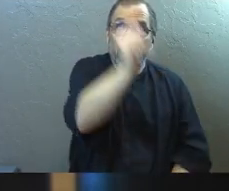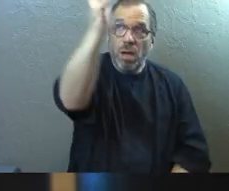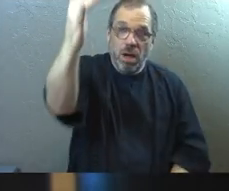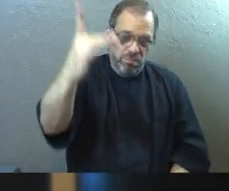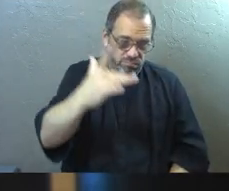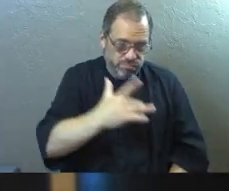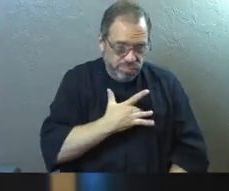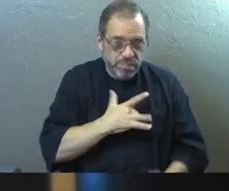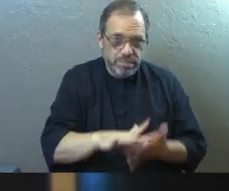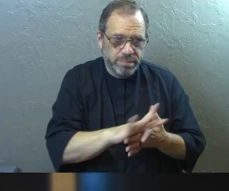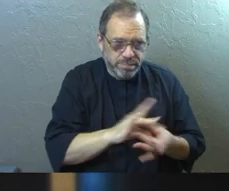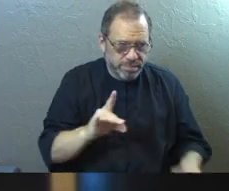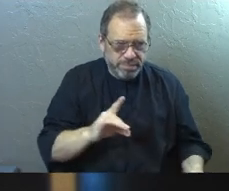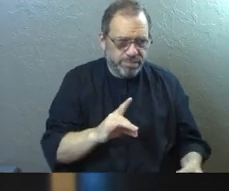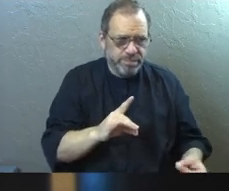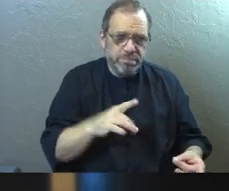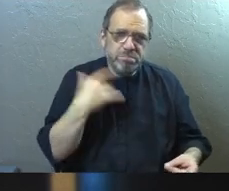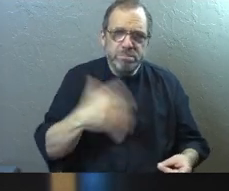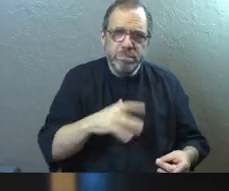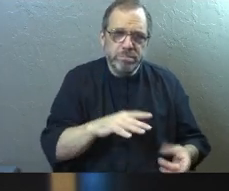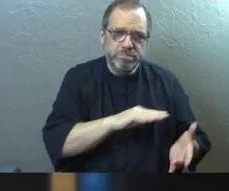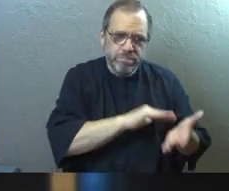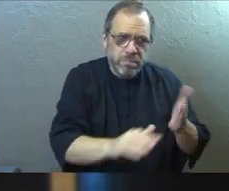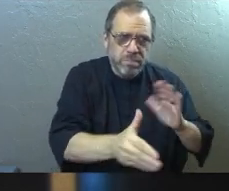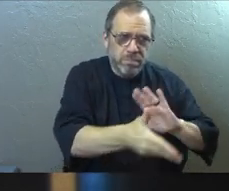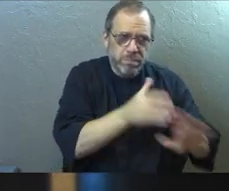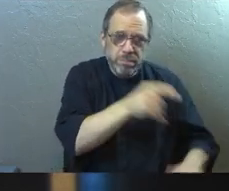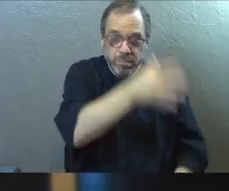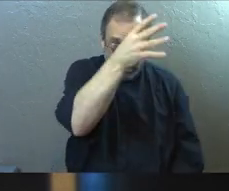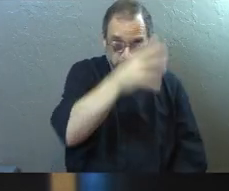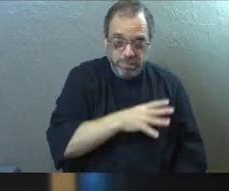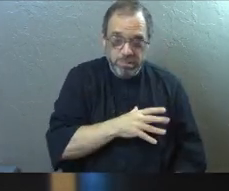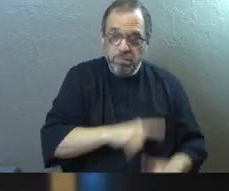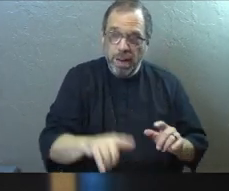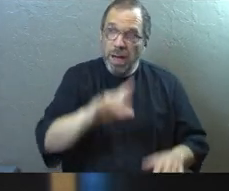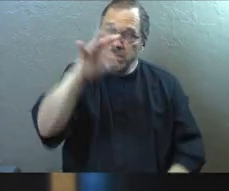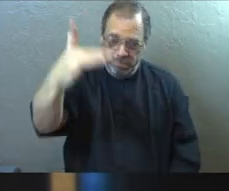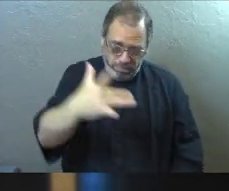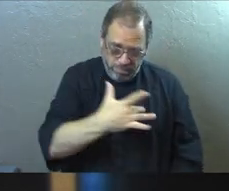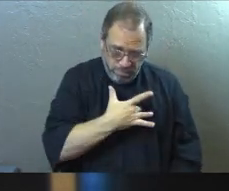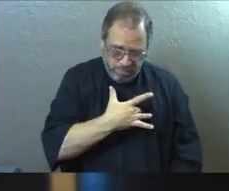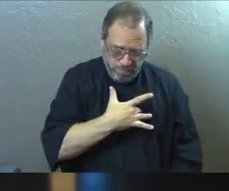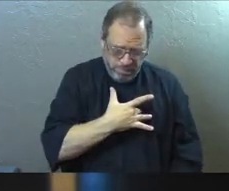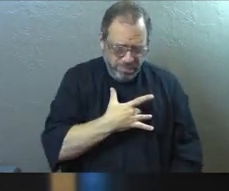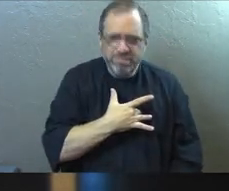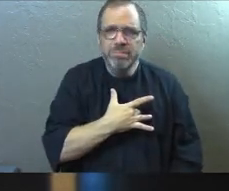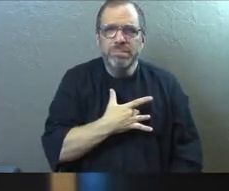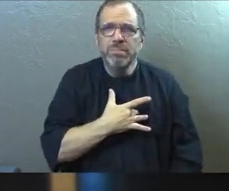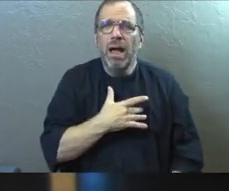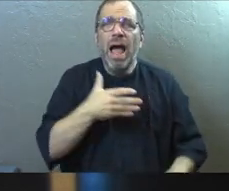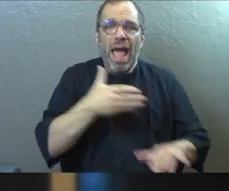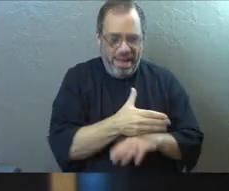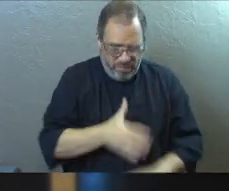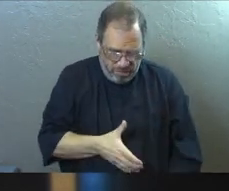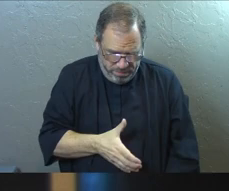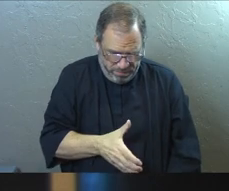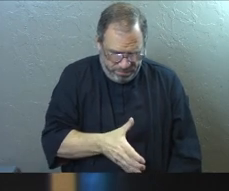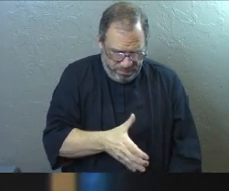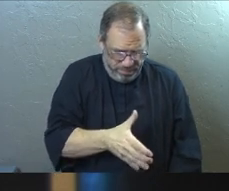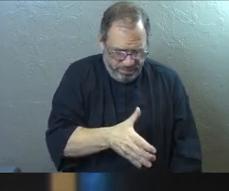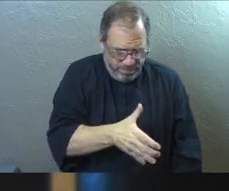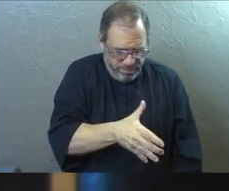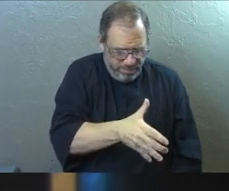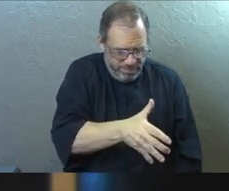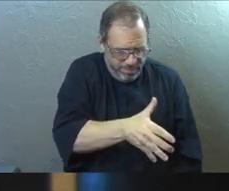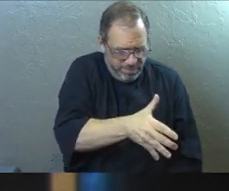God filled me with his spirit and filled me with forgiveness. But the filling with forgiveness didn't come until I put my hand out.